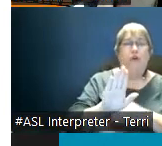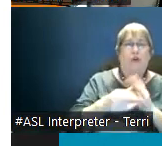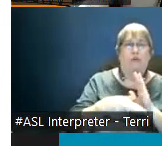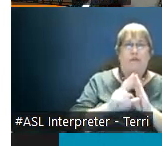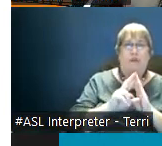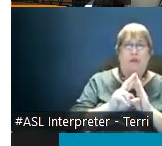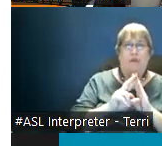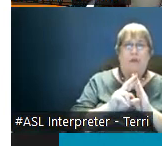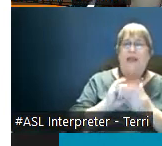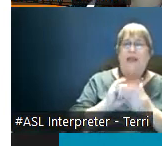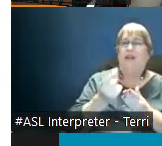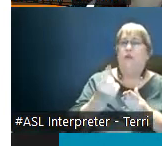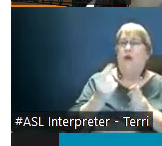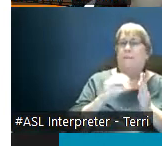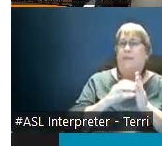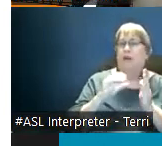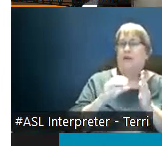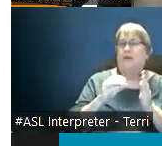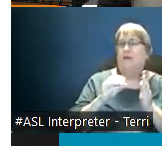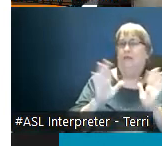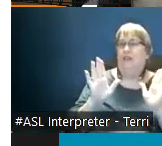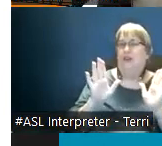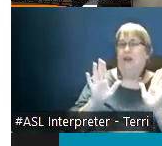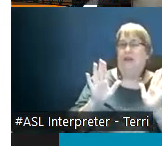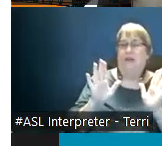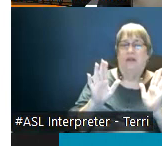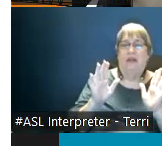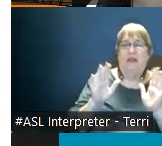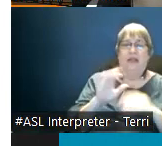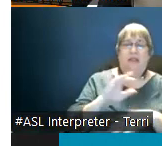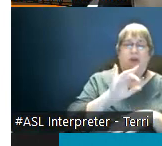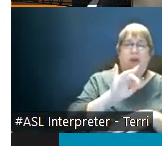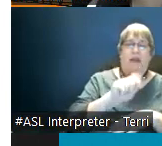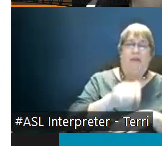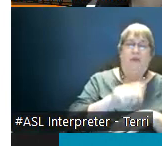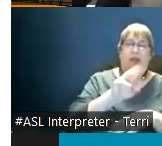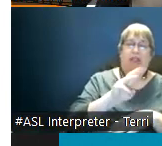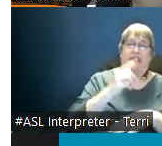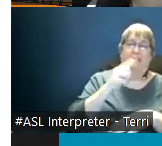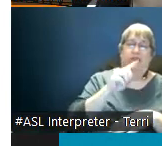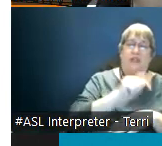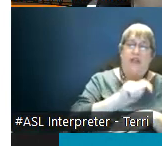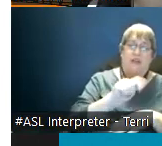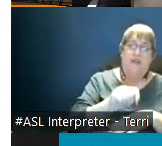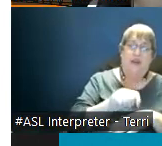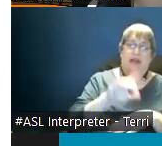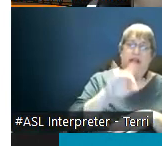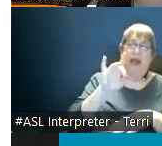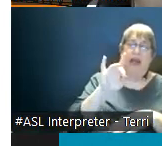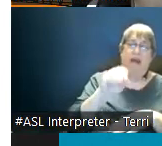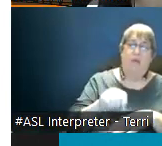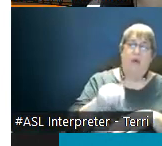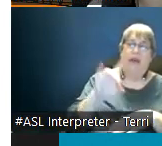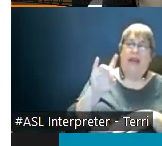one part of one article so 8.6 for tenure track 8.7 for tenured 8.8 for adjunct um it's